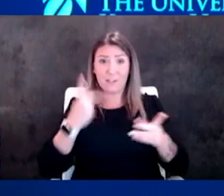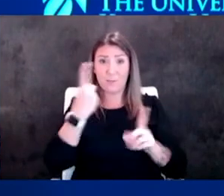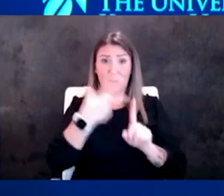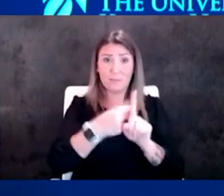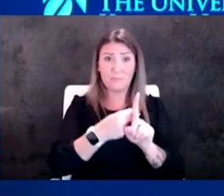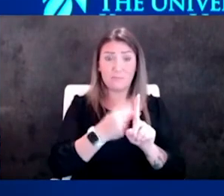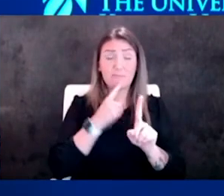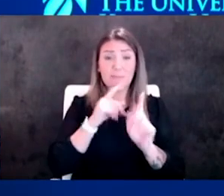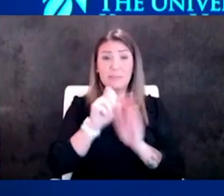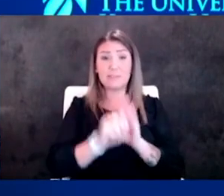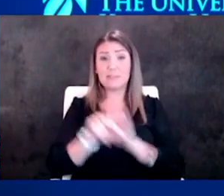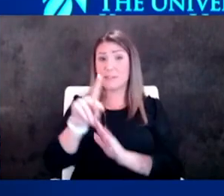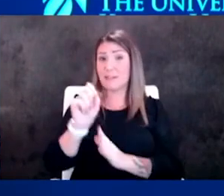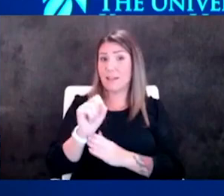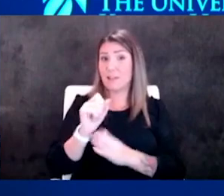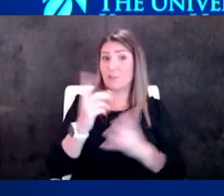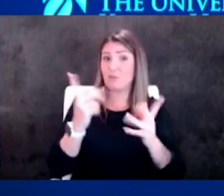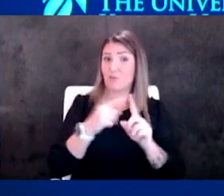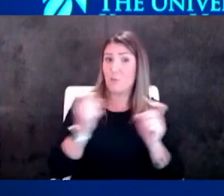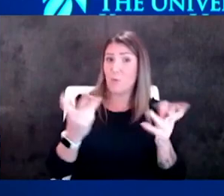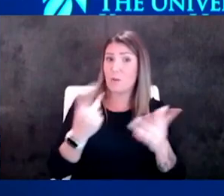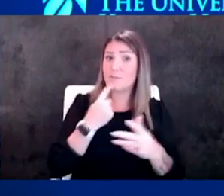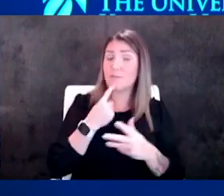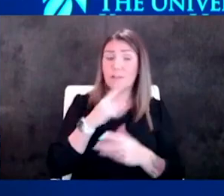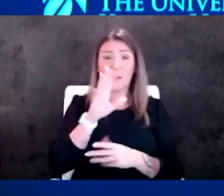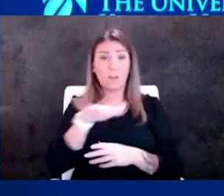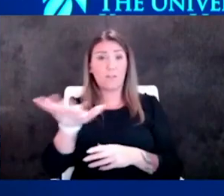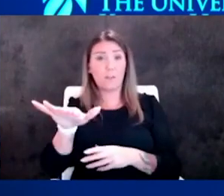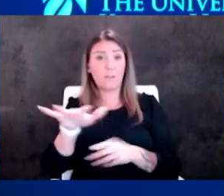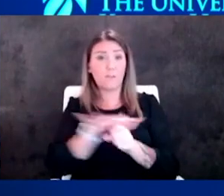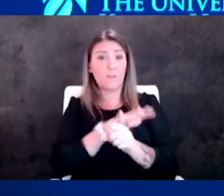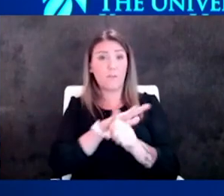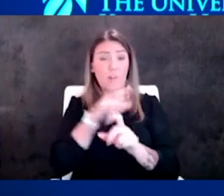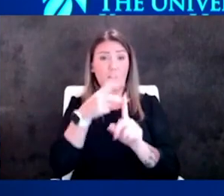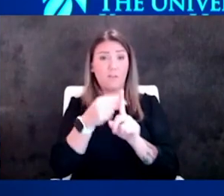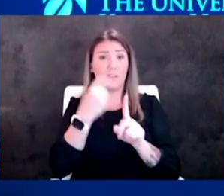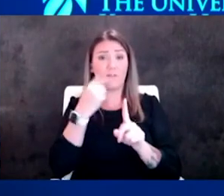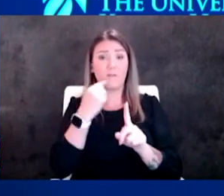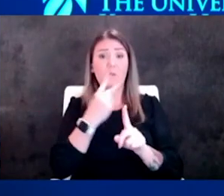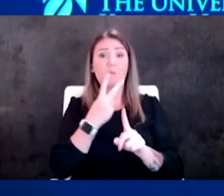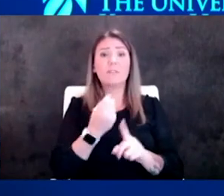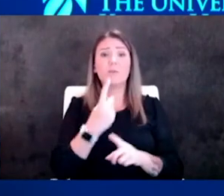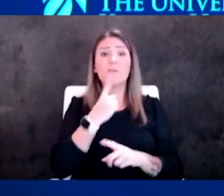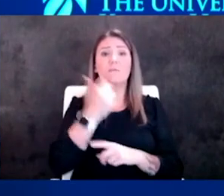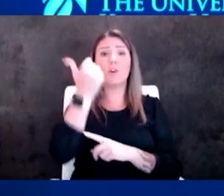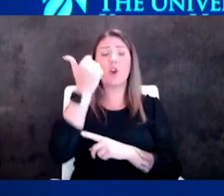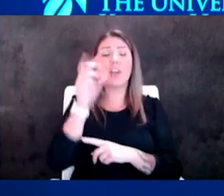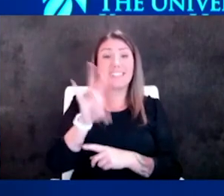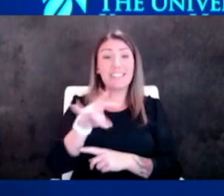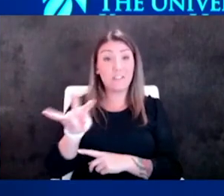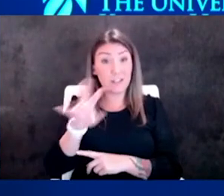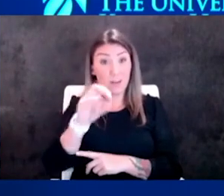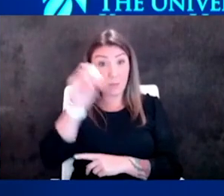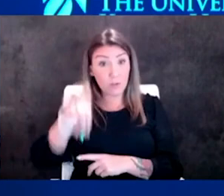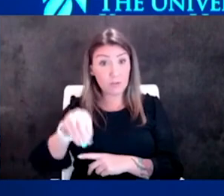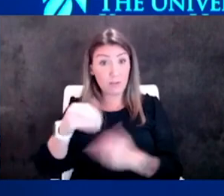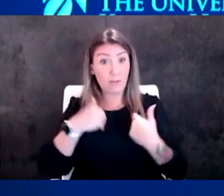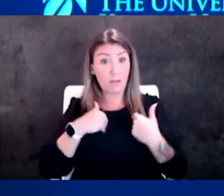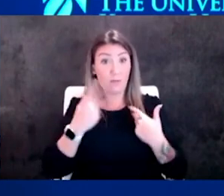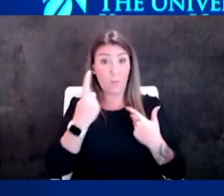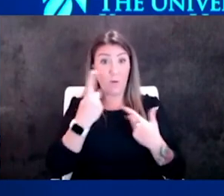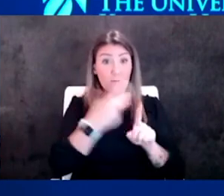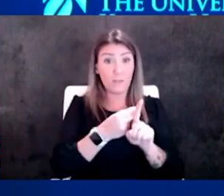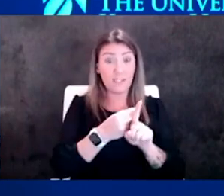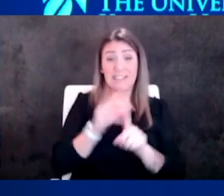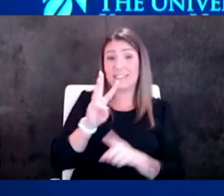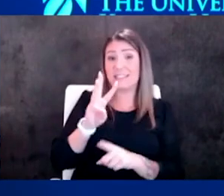far off from what you're all saying 55 percent are fully vaccinated for 12 and up 77 percent have had one dose 65 percent